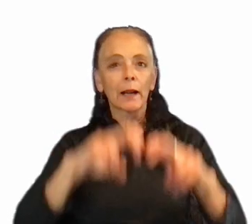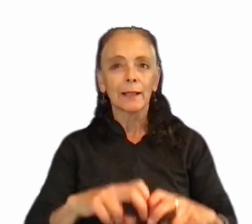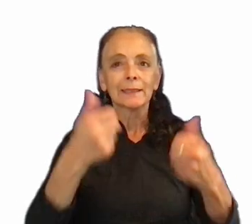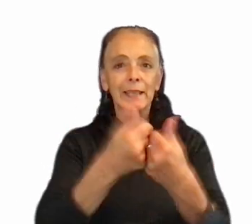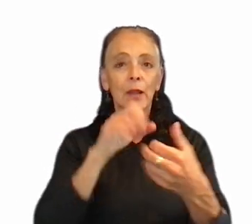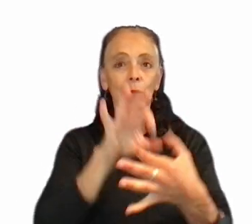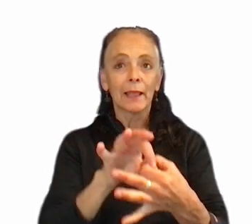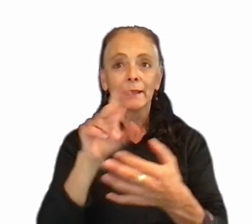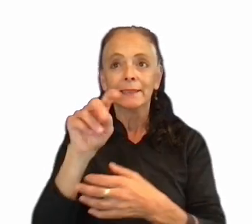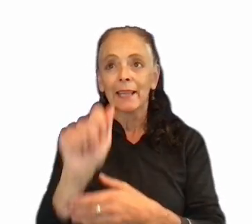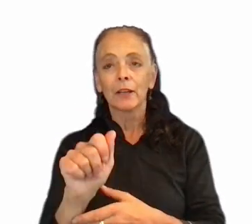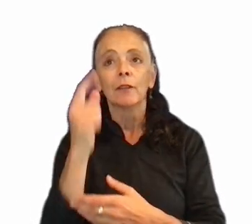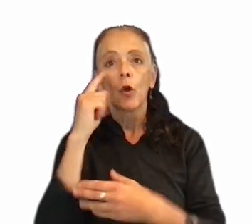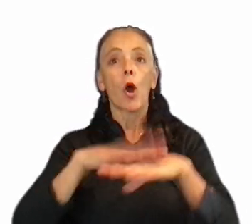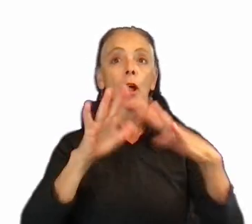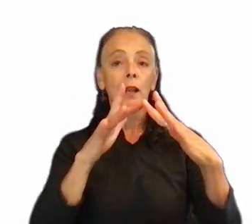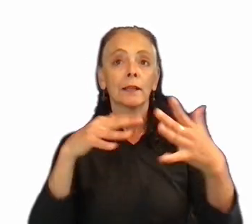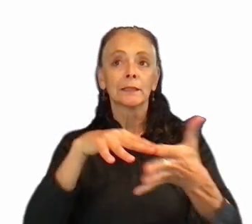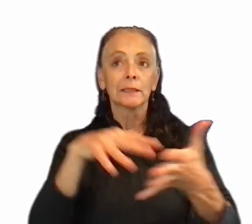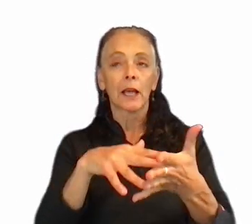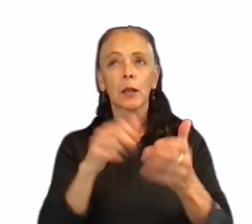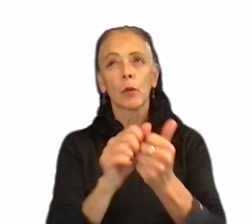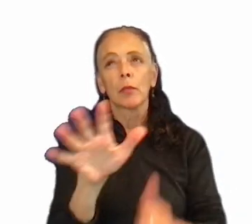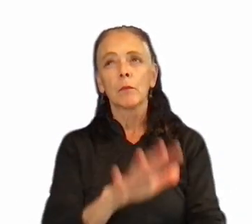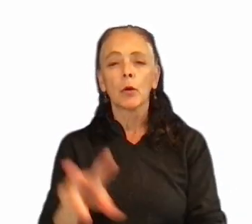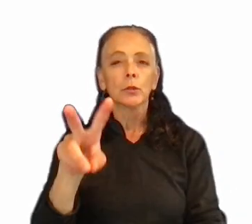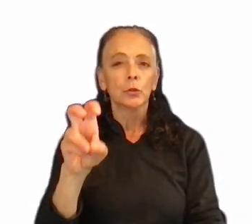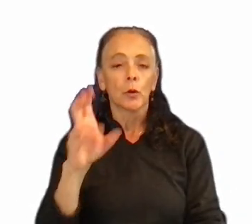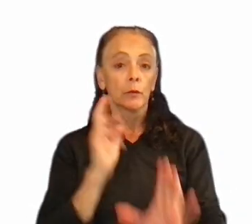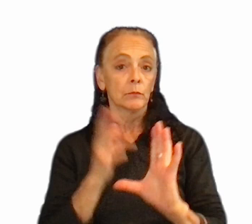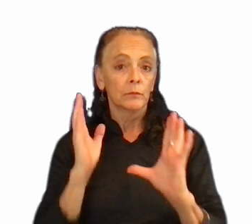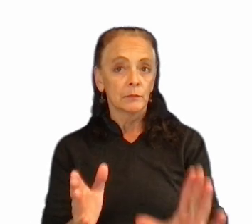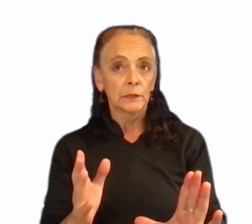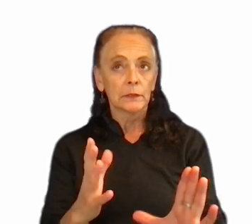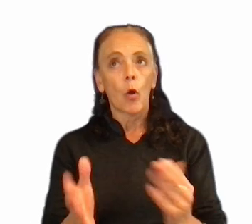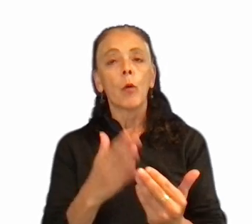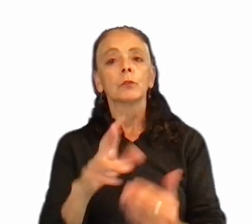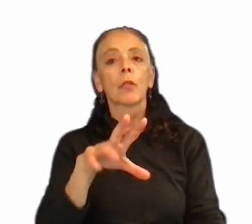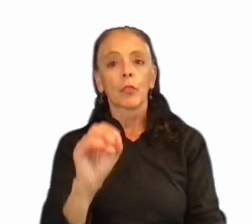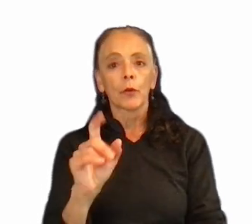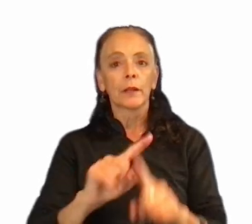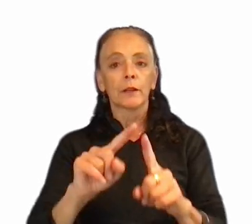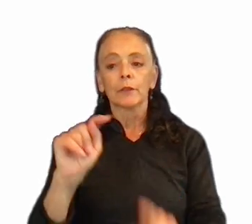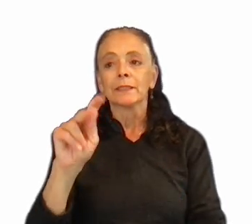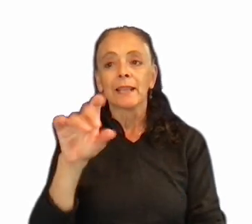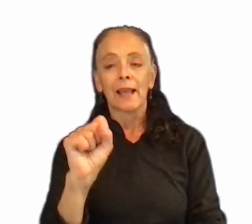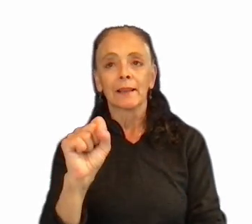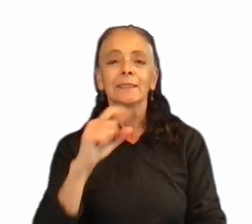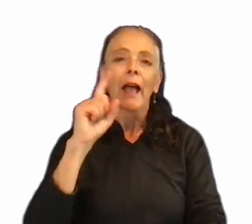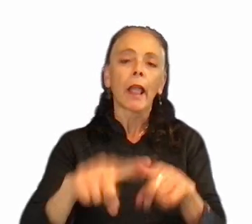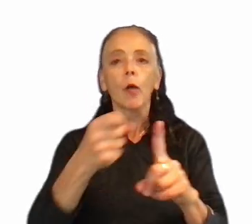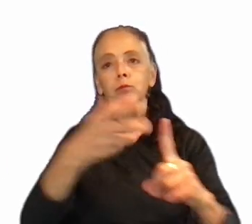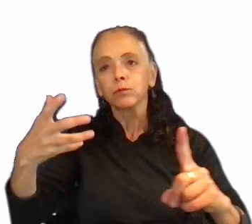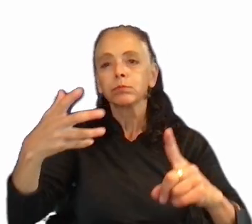data through an online study with around 200 participants and almost 30 tasks. I can't go into too